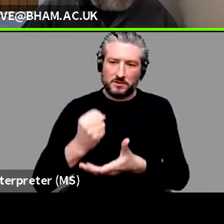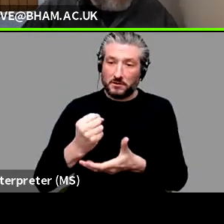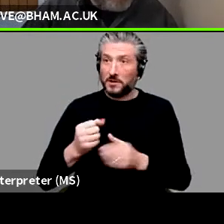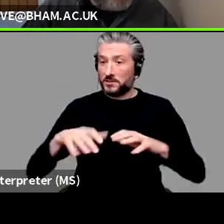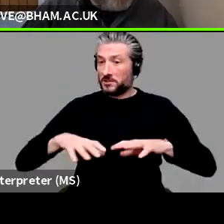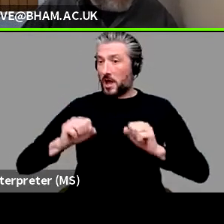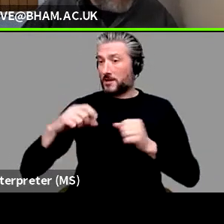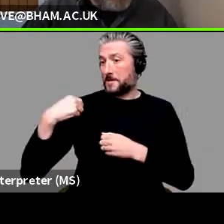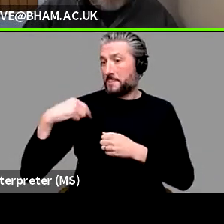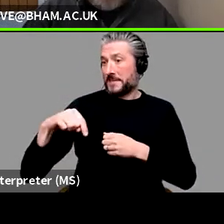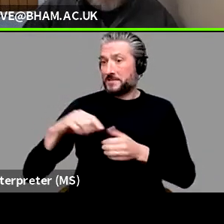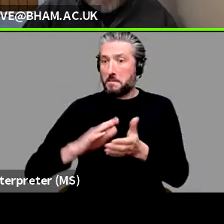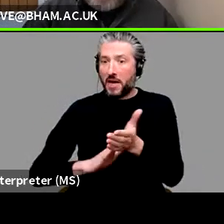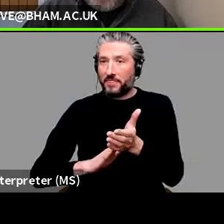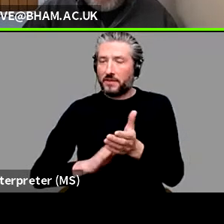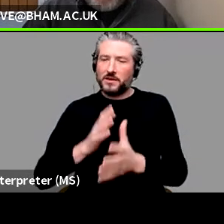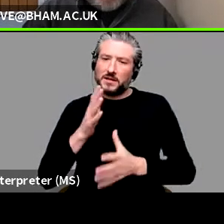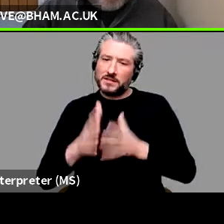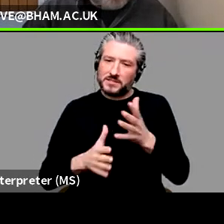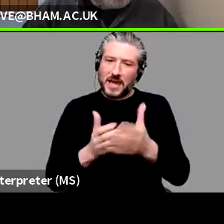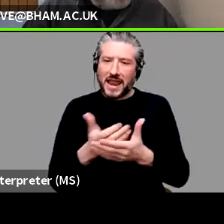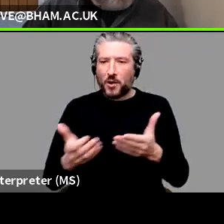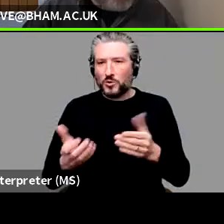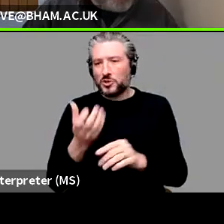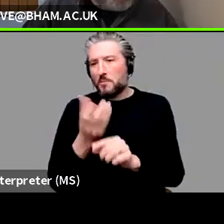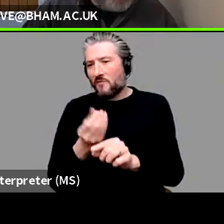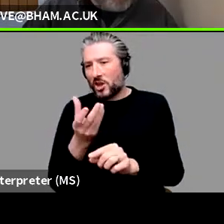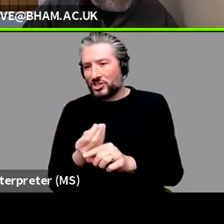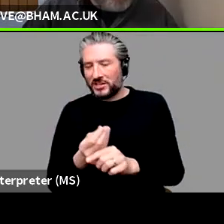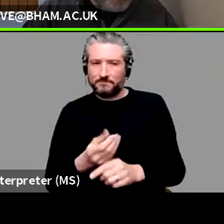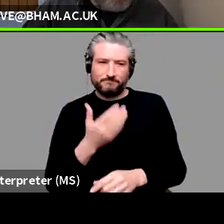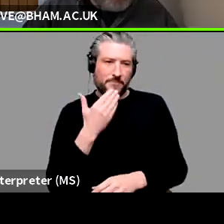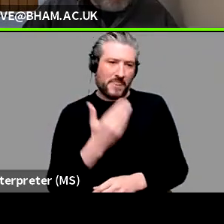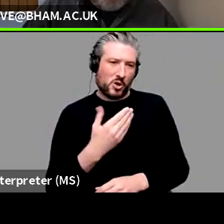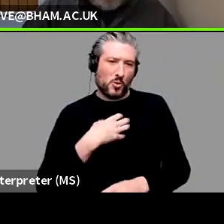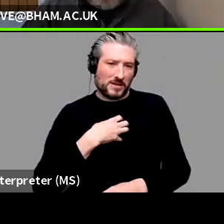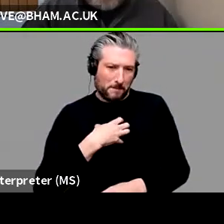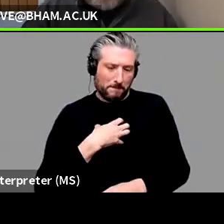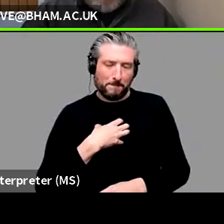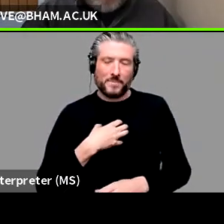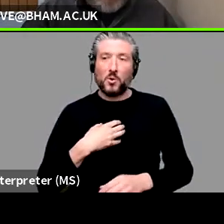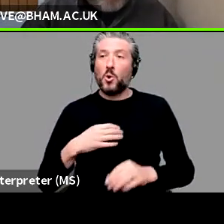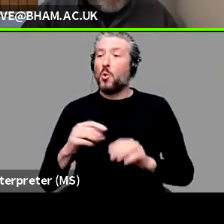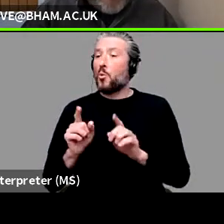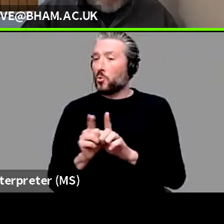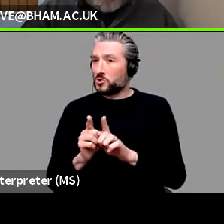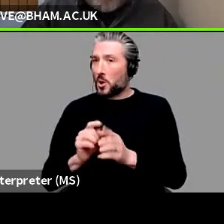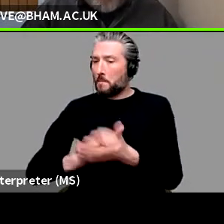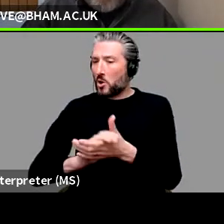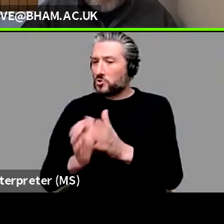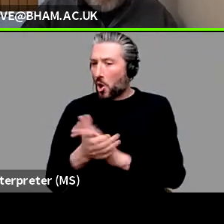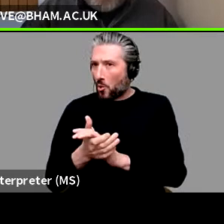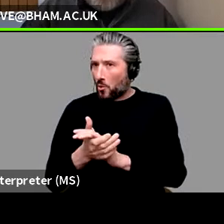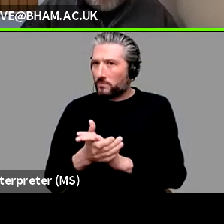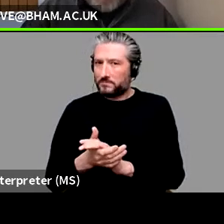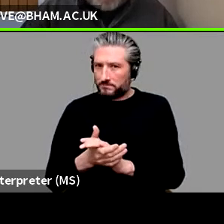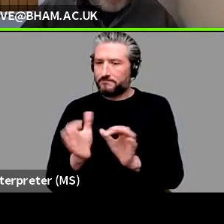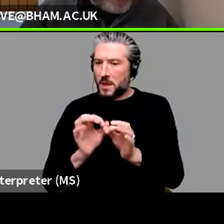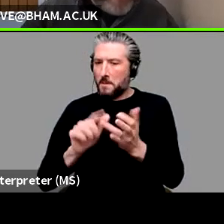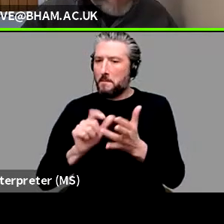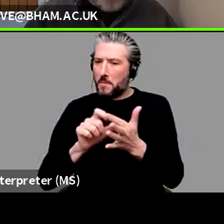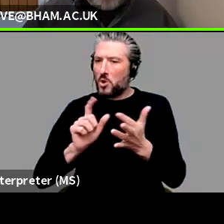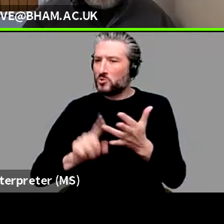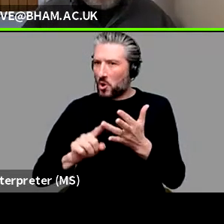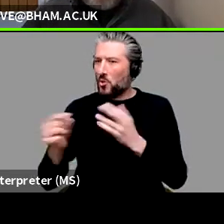morphology. So that's a big congratulations to Adam. We also have Bodo Winter here from the department and we have Jeanette Littlemore, who